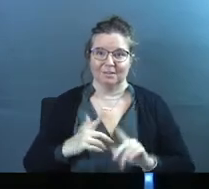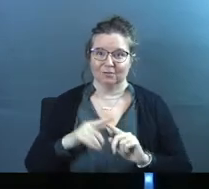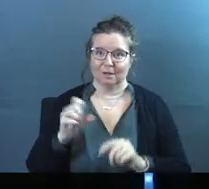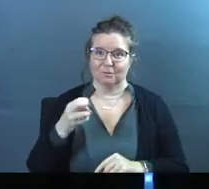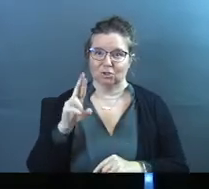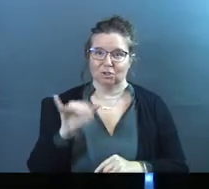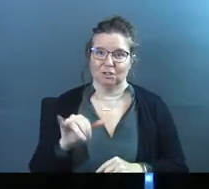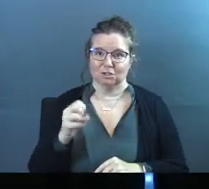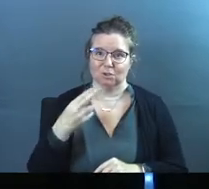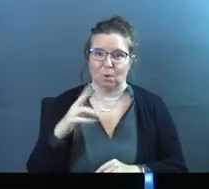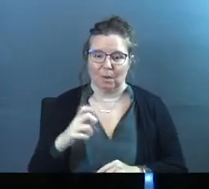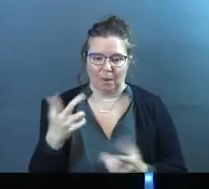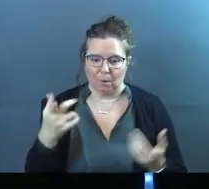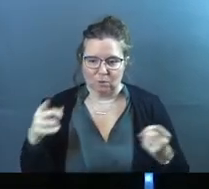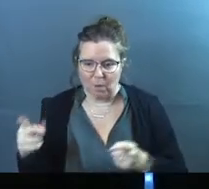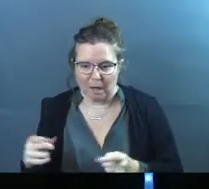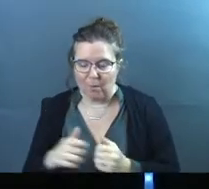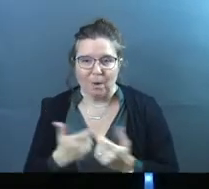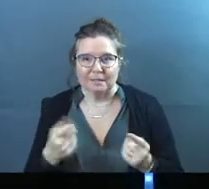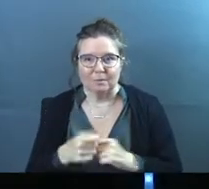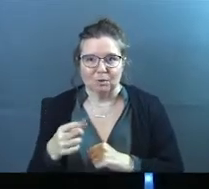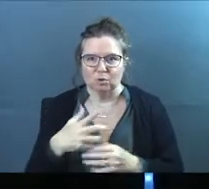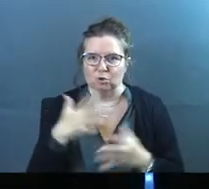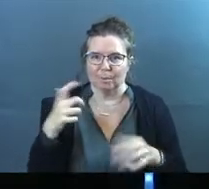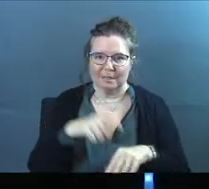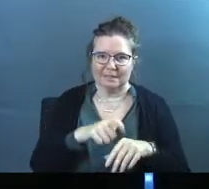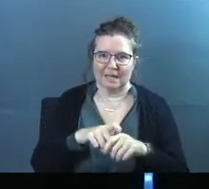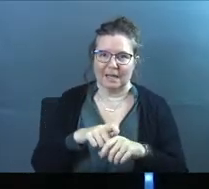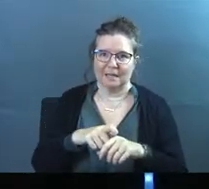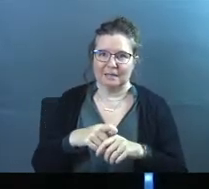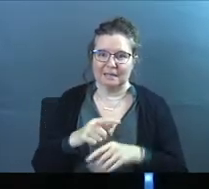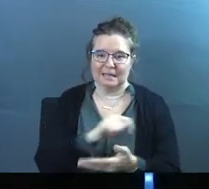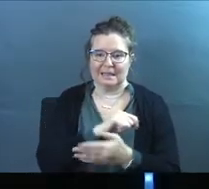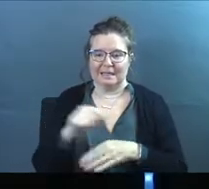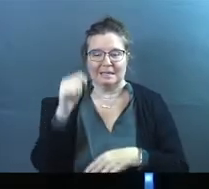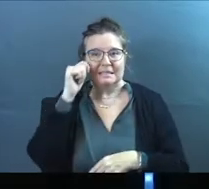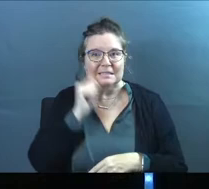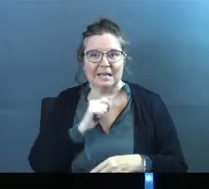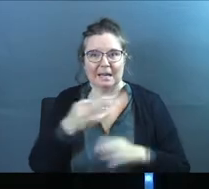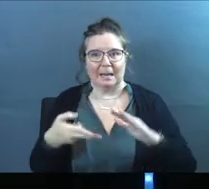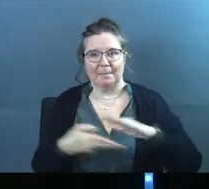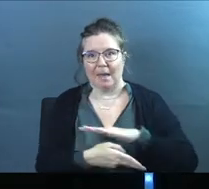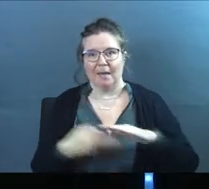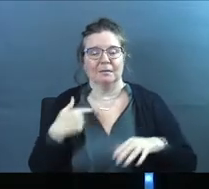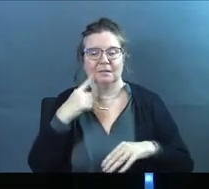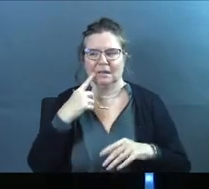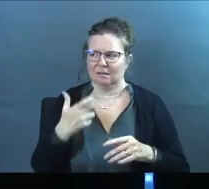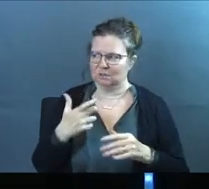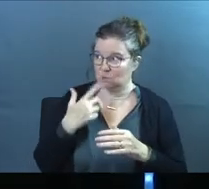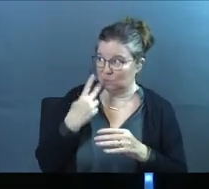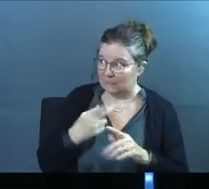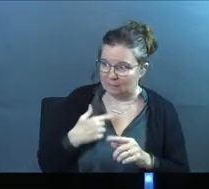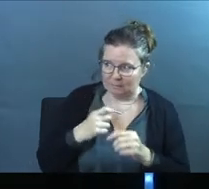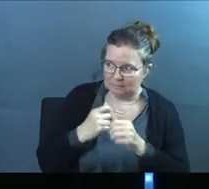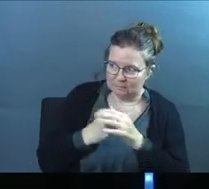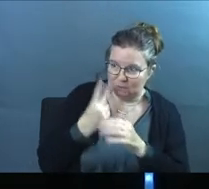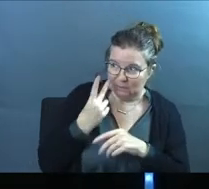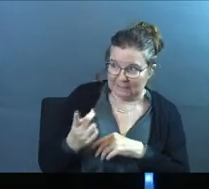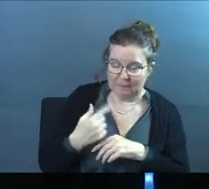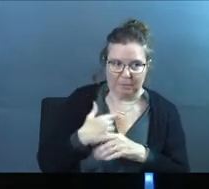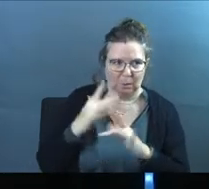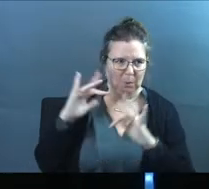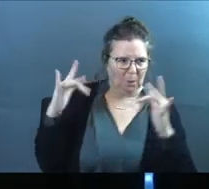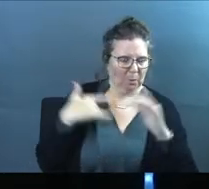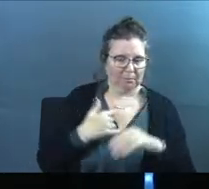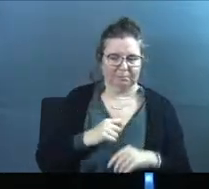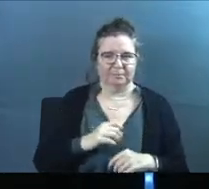like, what is going on? What happened to you, man? Too much time in the tanning bed. And he's like, they're like hiding in their tents. Like, did you see him? He's like, yeah, I saw